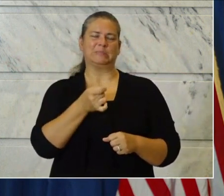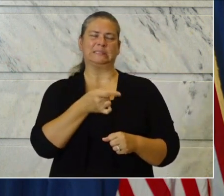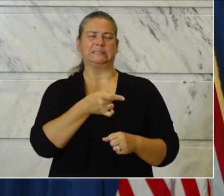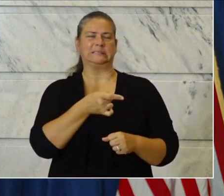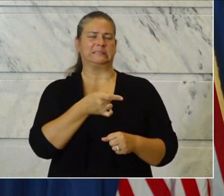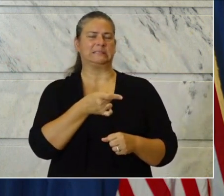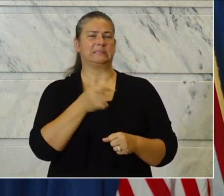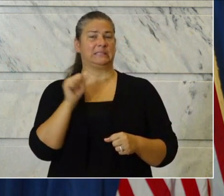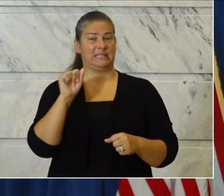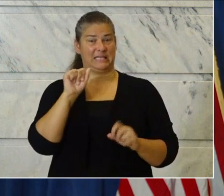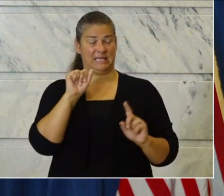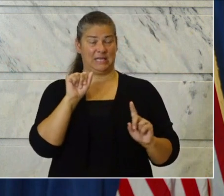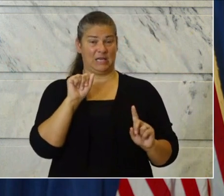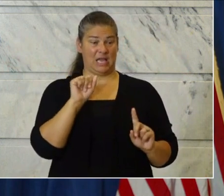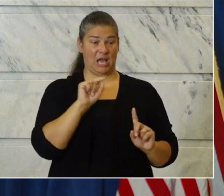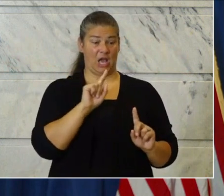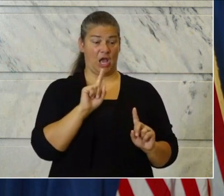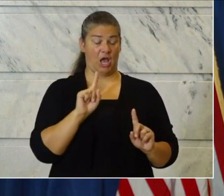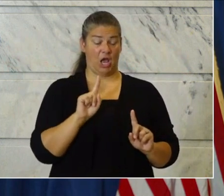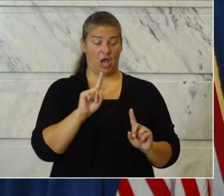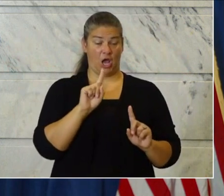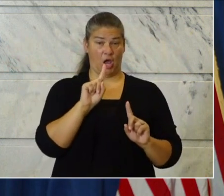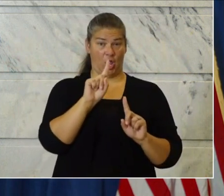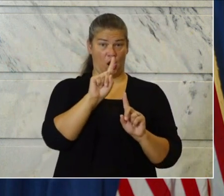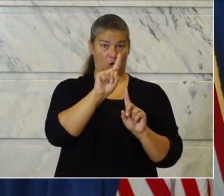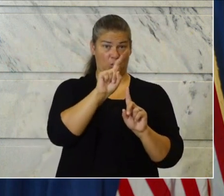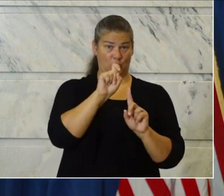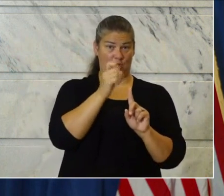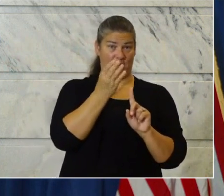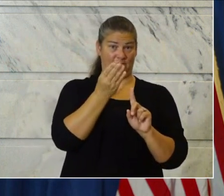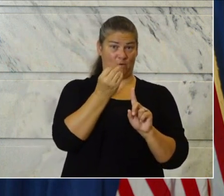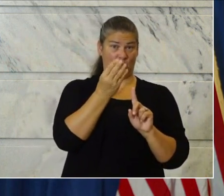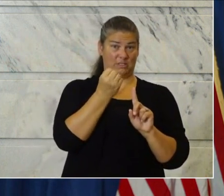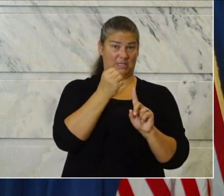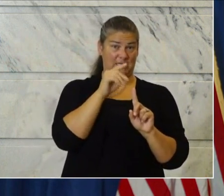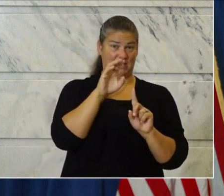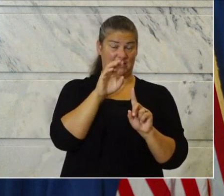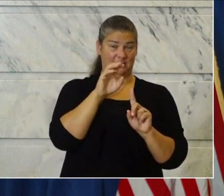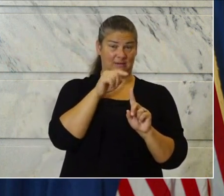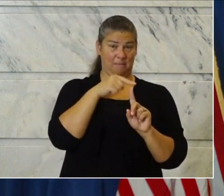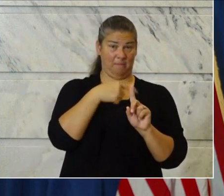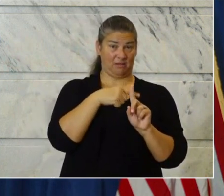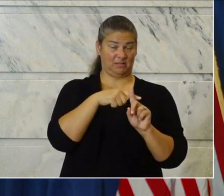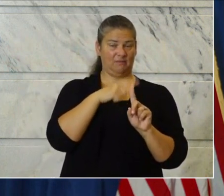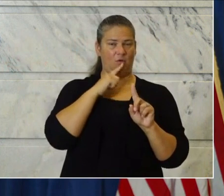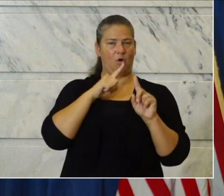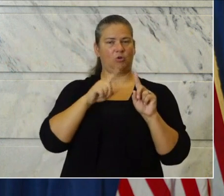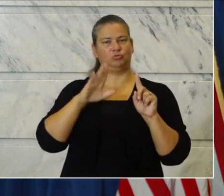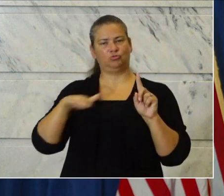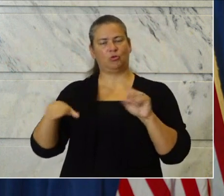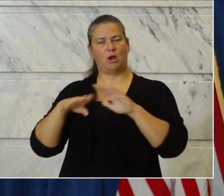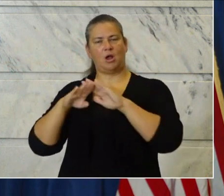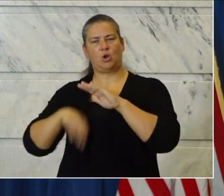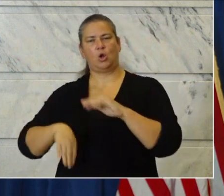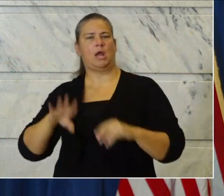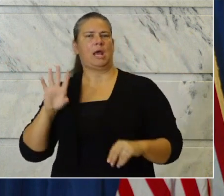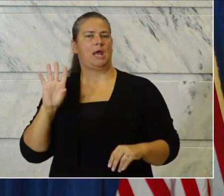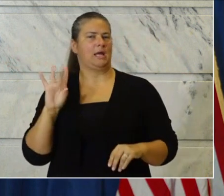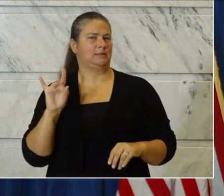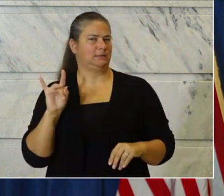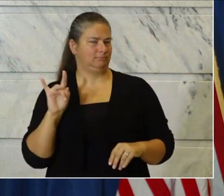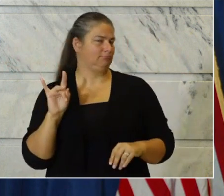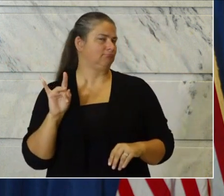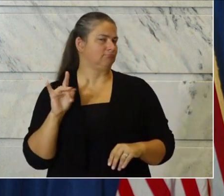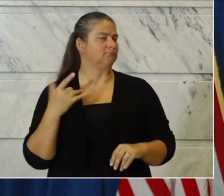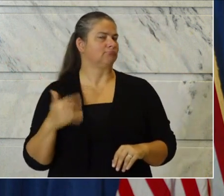16% of them, 114 cases are kids under 18 years old, continuing to be a